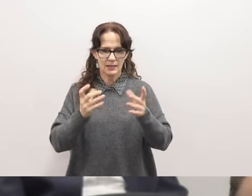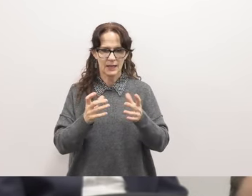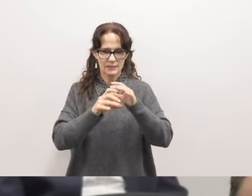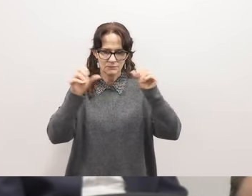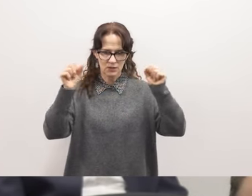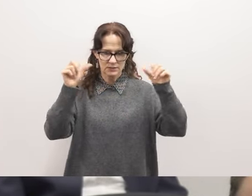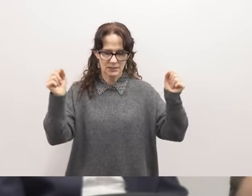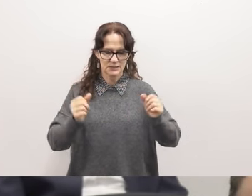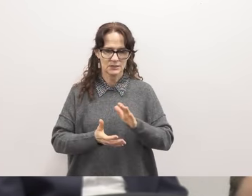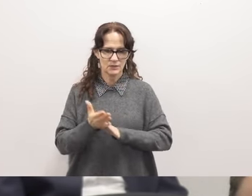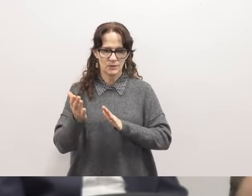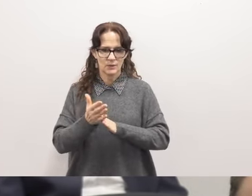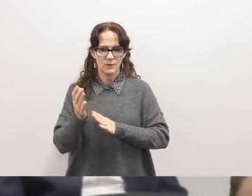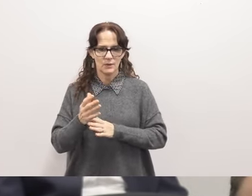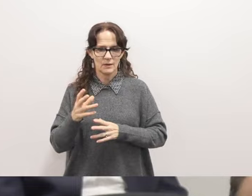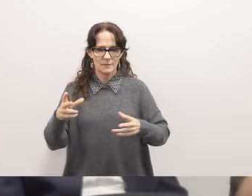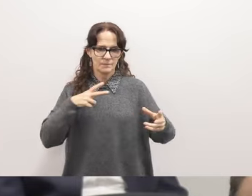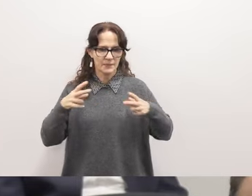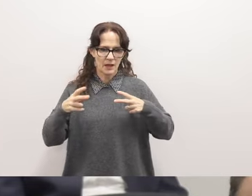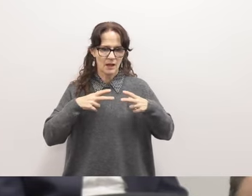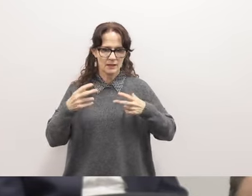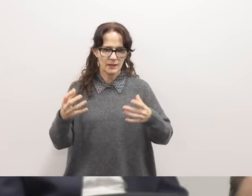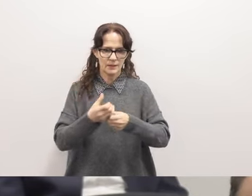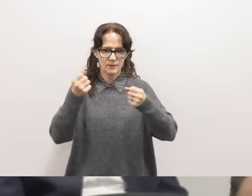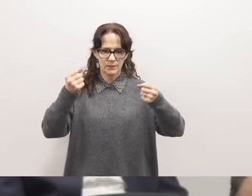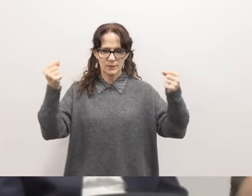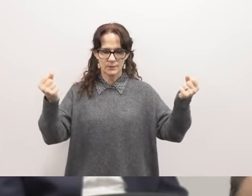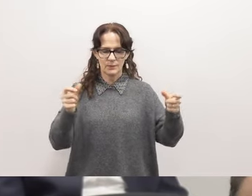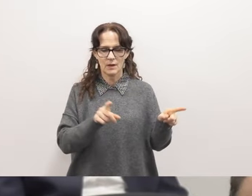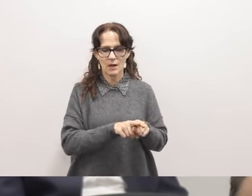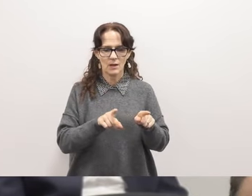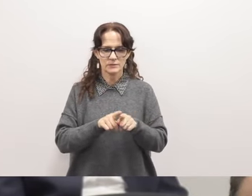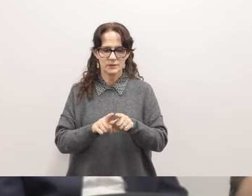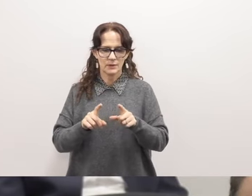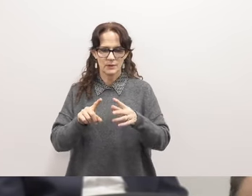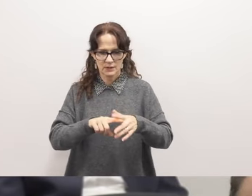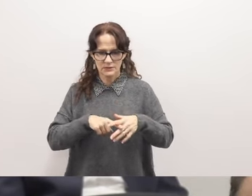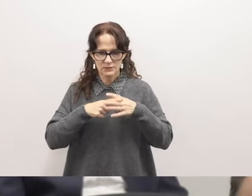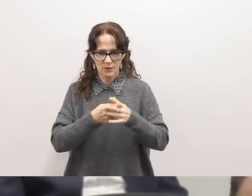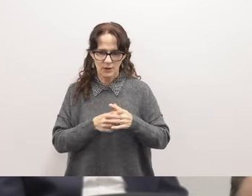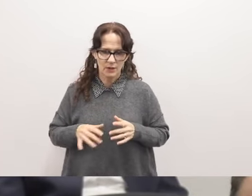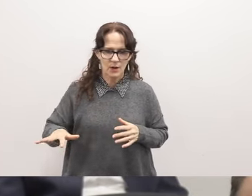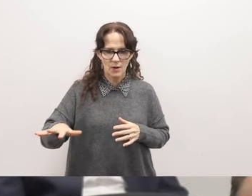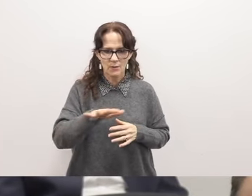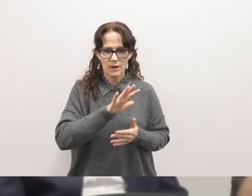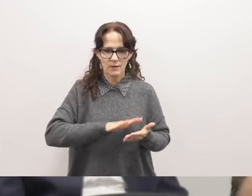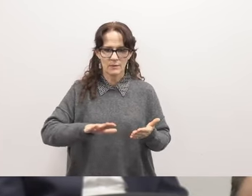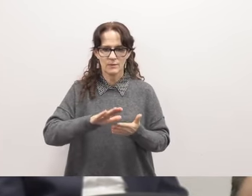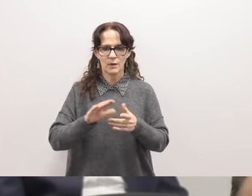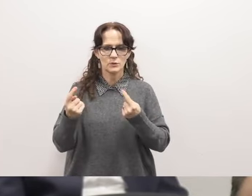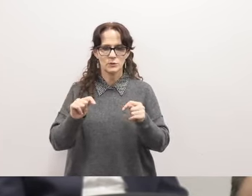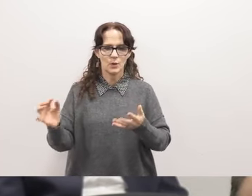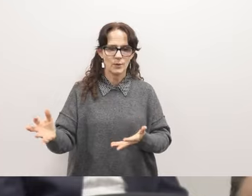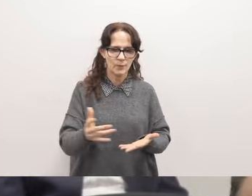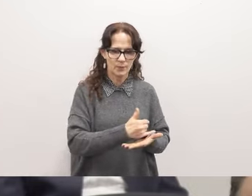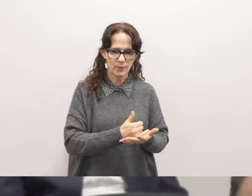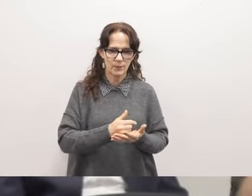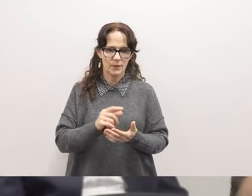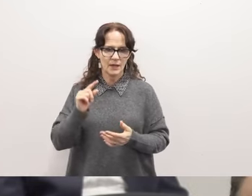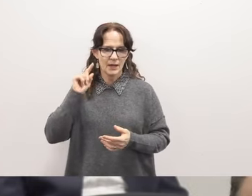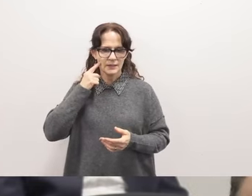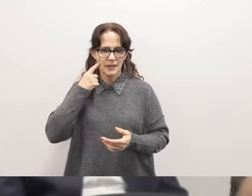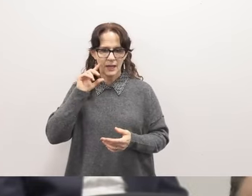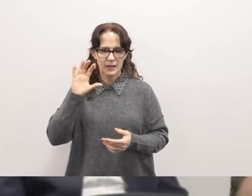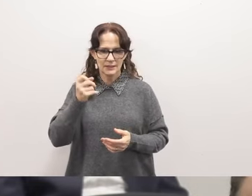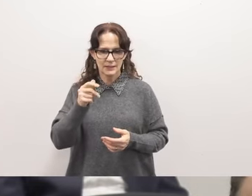holiday festive festivities are also getting started around campus with toy drives candy cane holiday